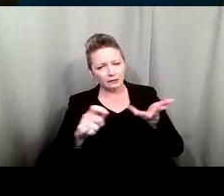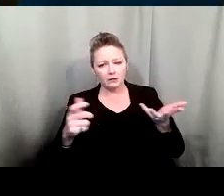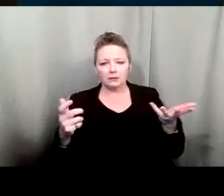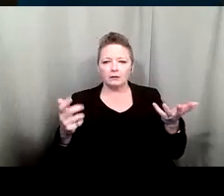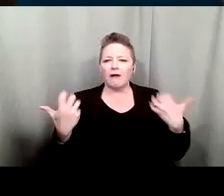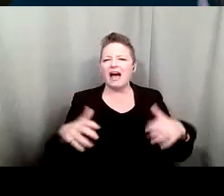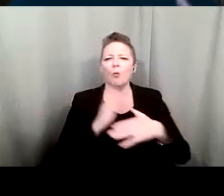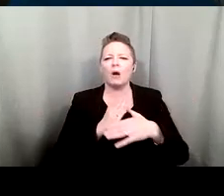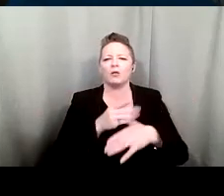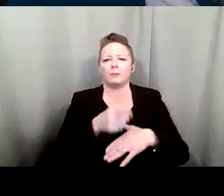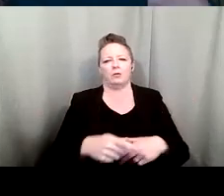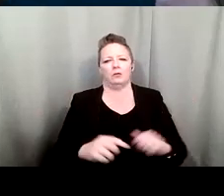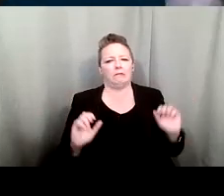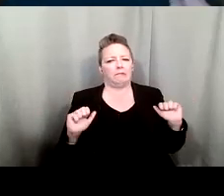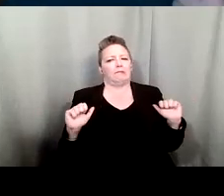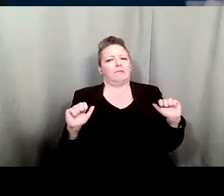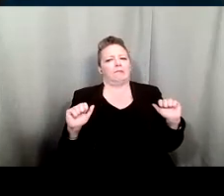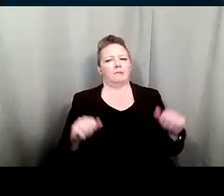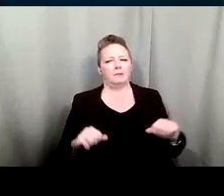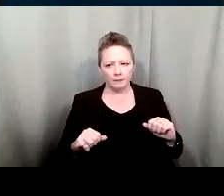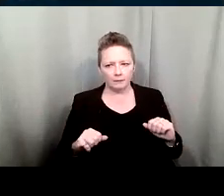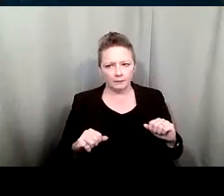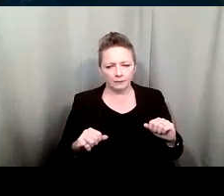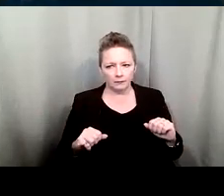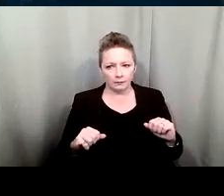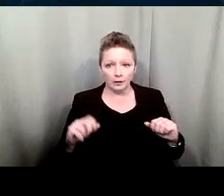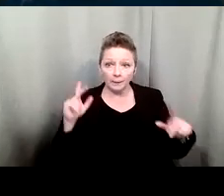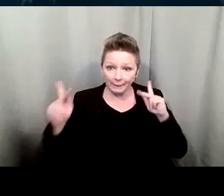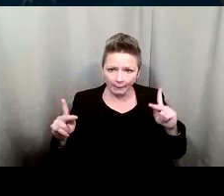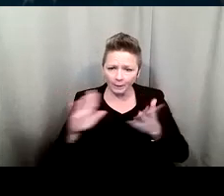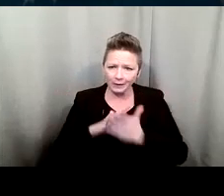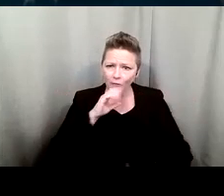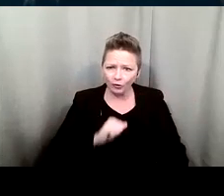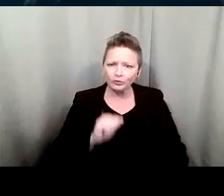people as they become older do not become more assertive